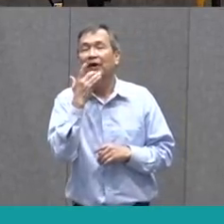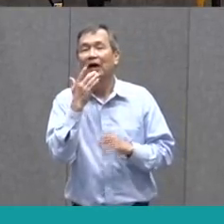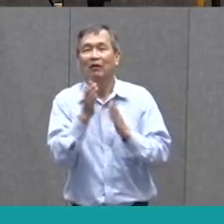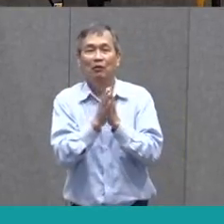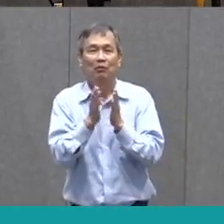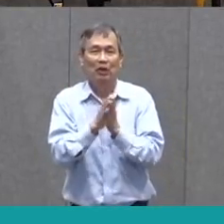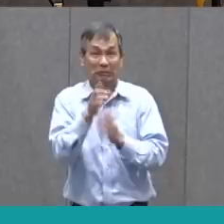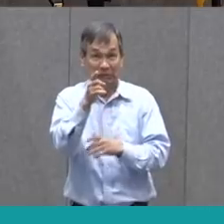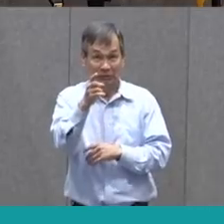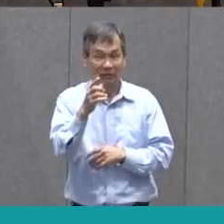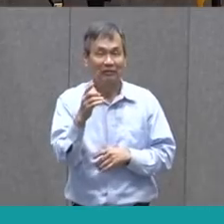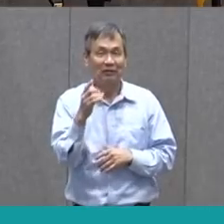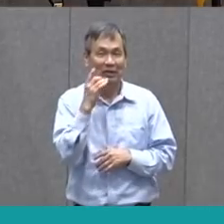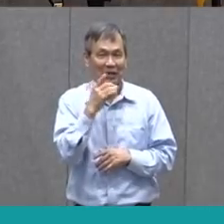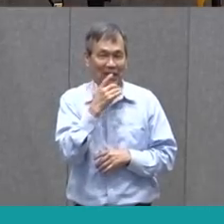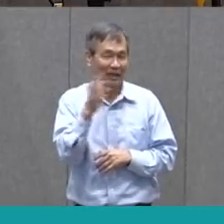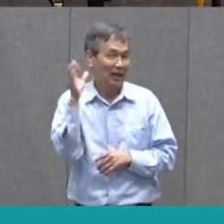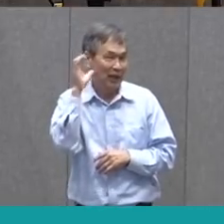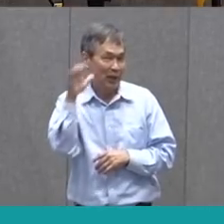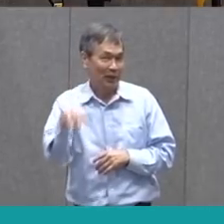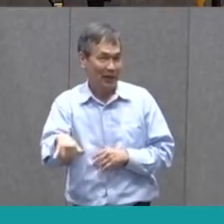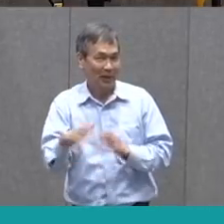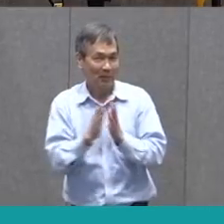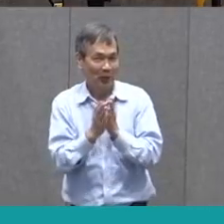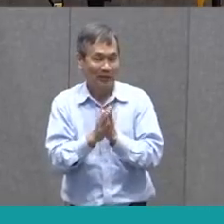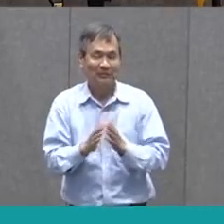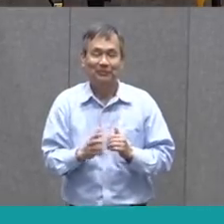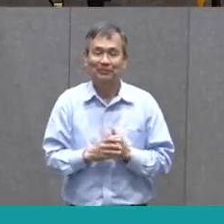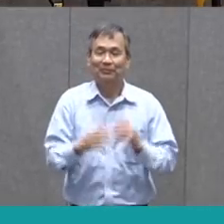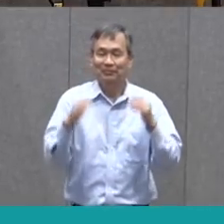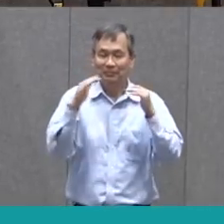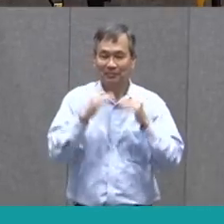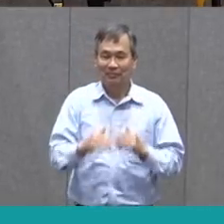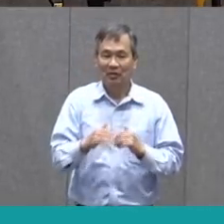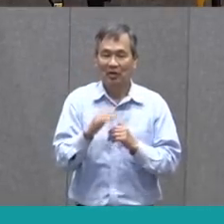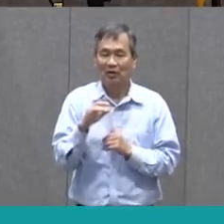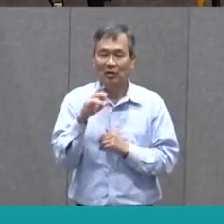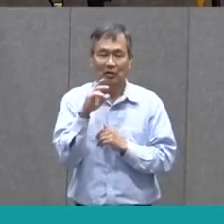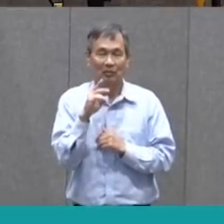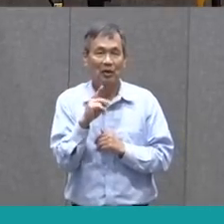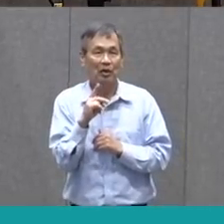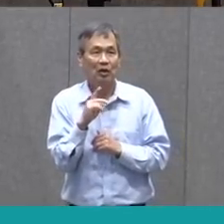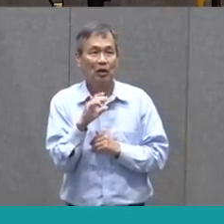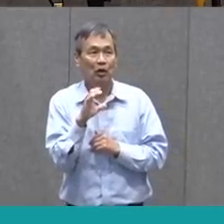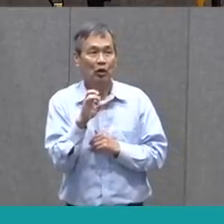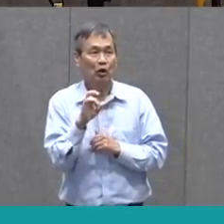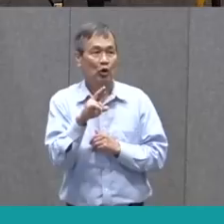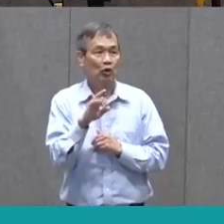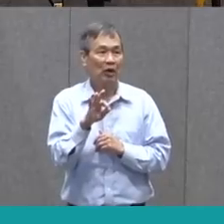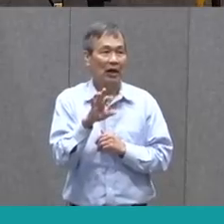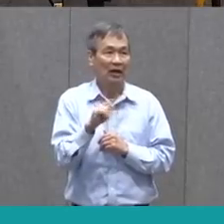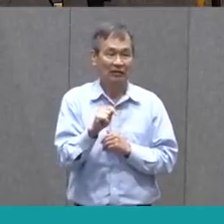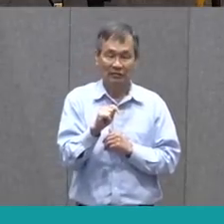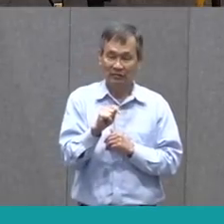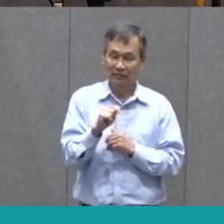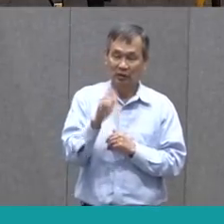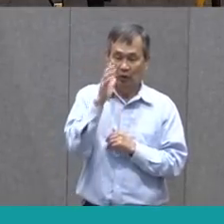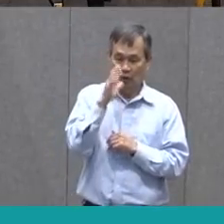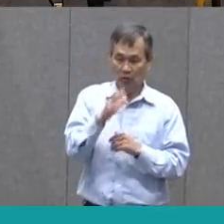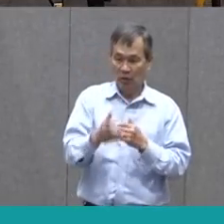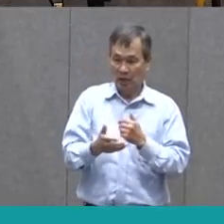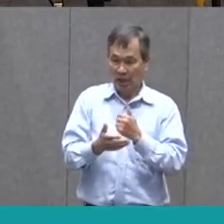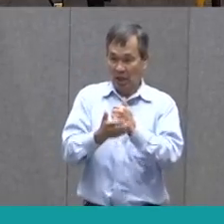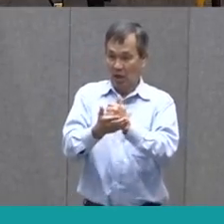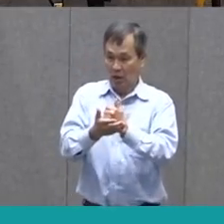You're really lucky to get to listen to that book with her. And then Miss Craft is gonna have us work on our very first piece of writing